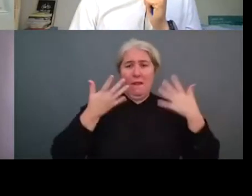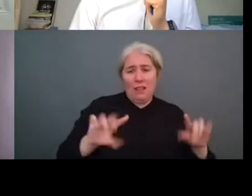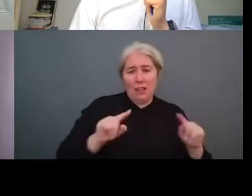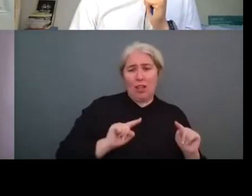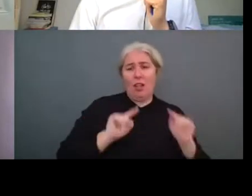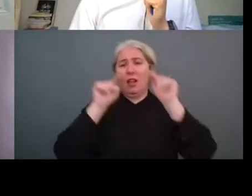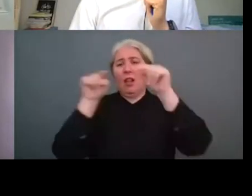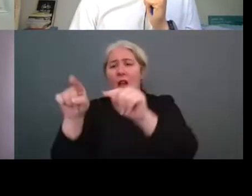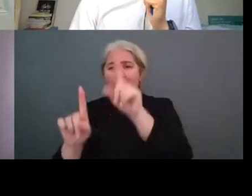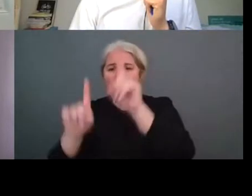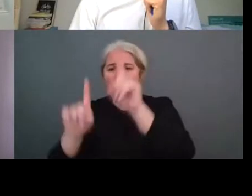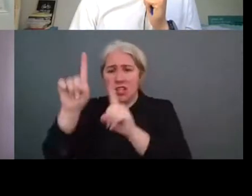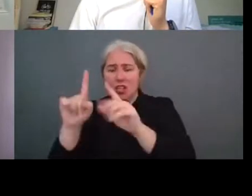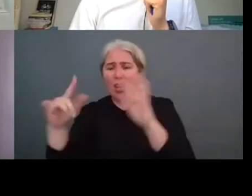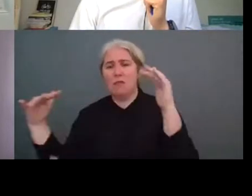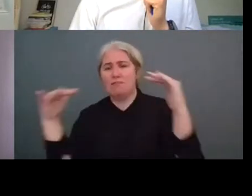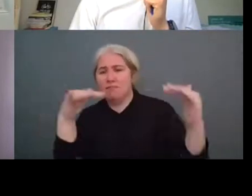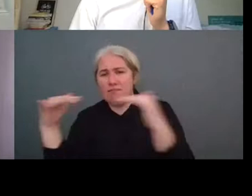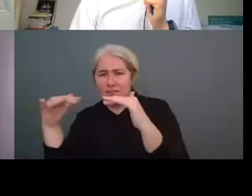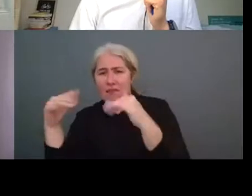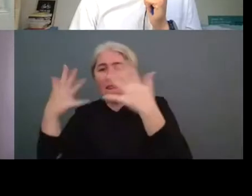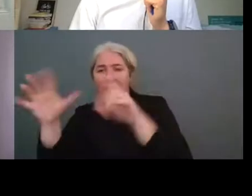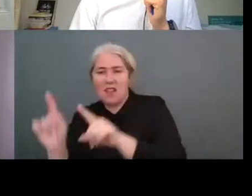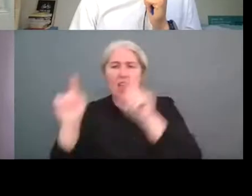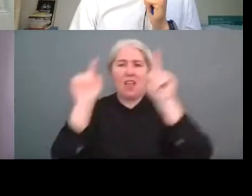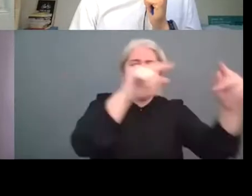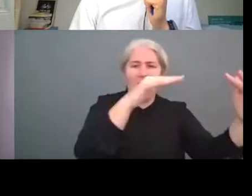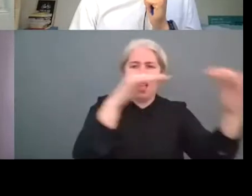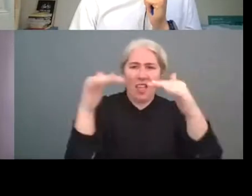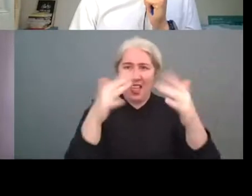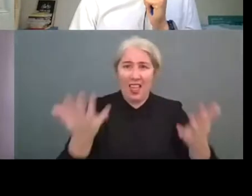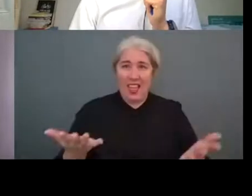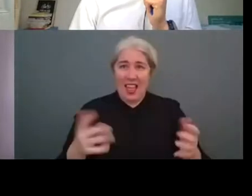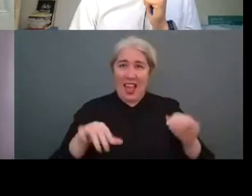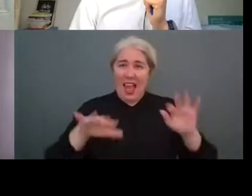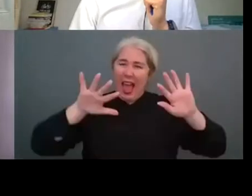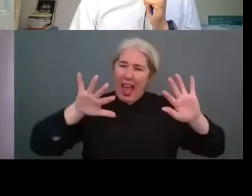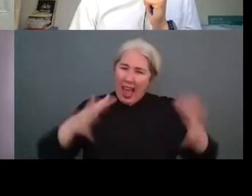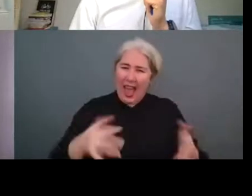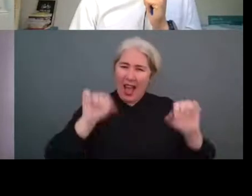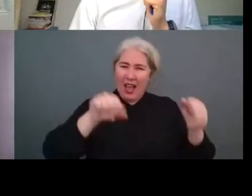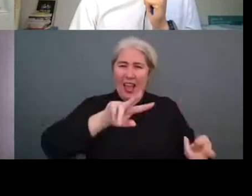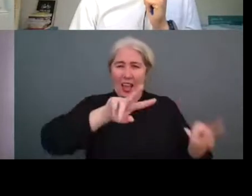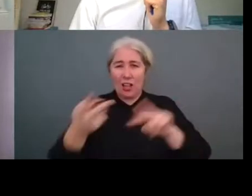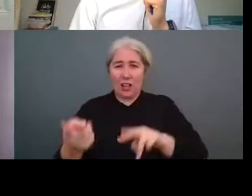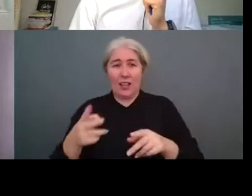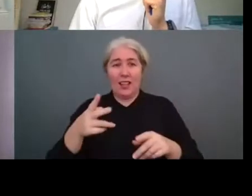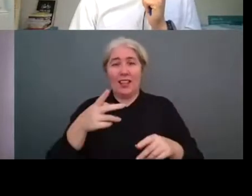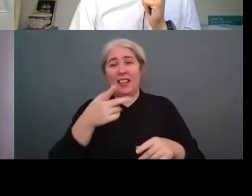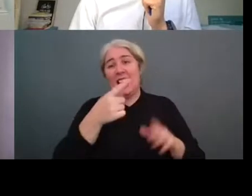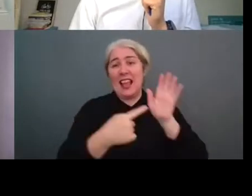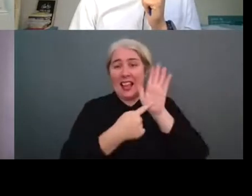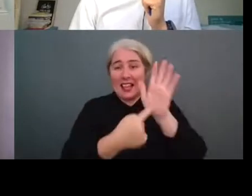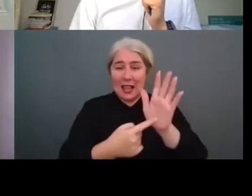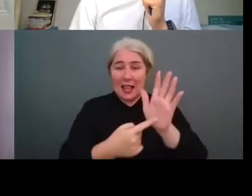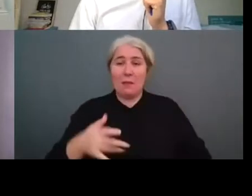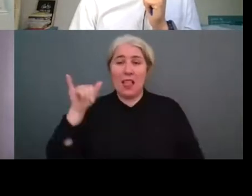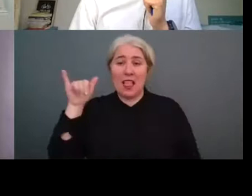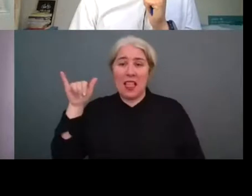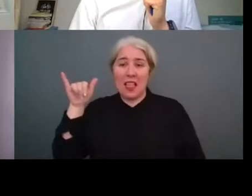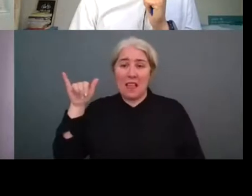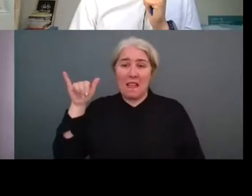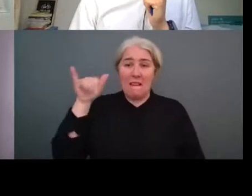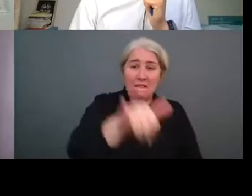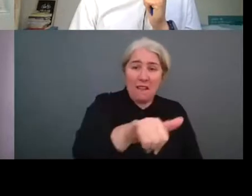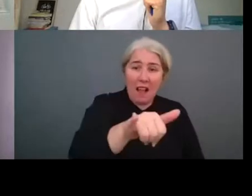uh is there someone that wants to jump in yeah they fly from paris to lille when it's actually one hour train journey